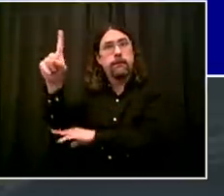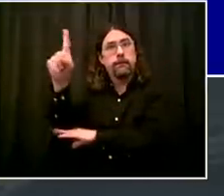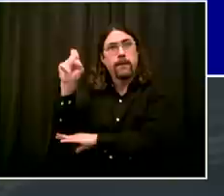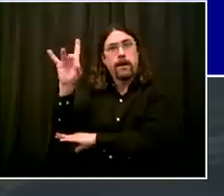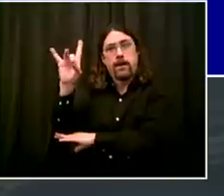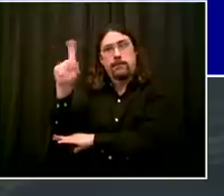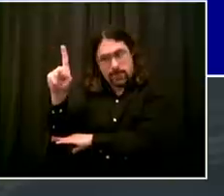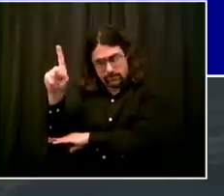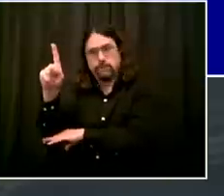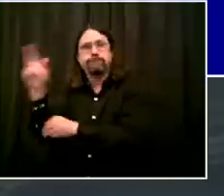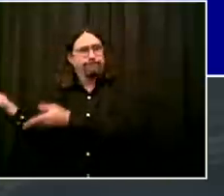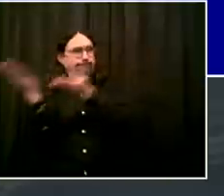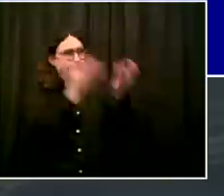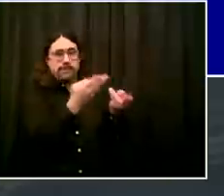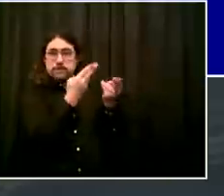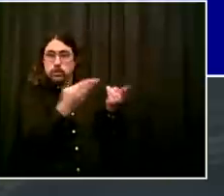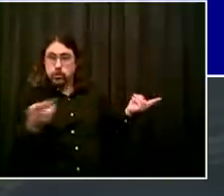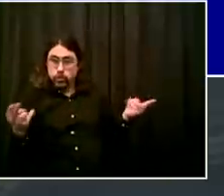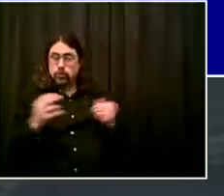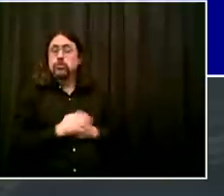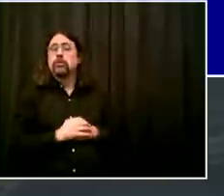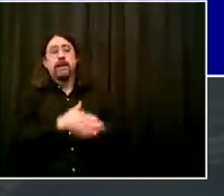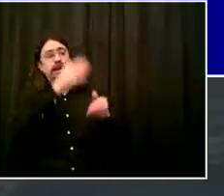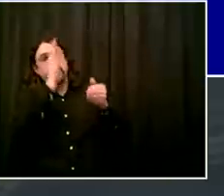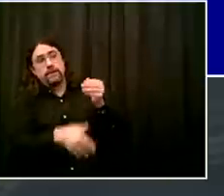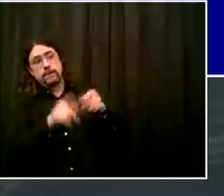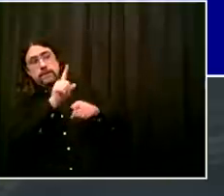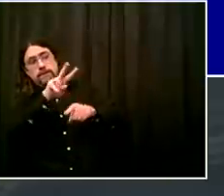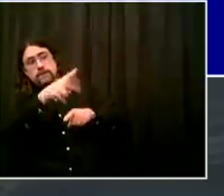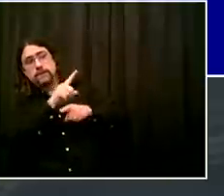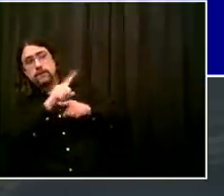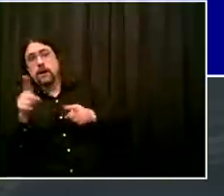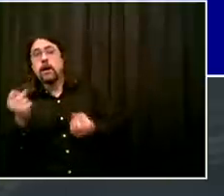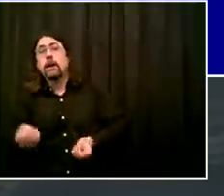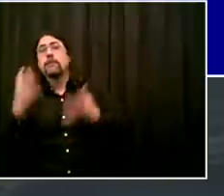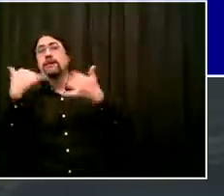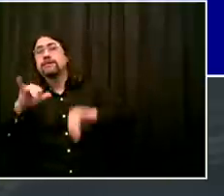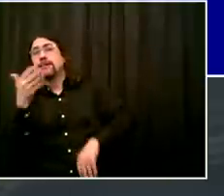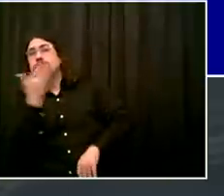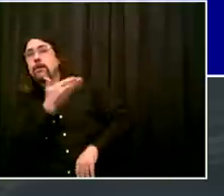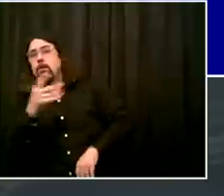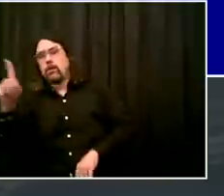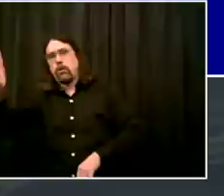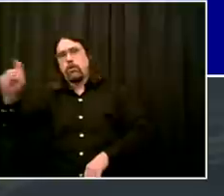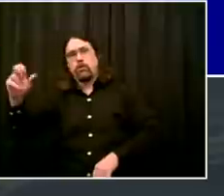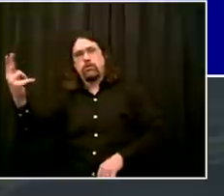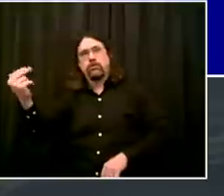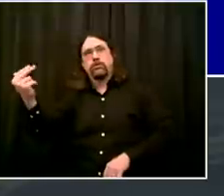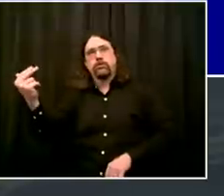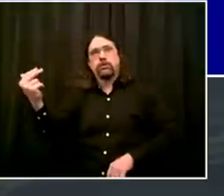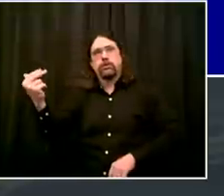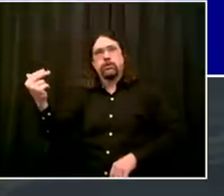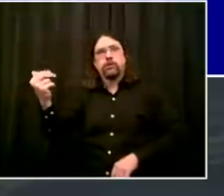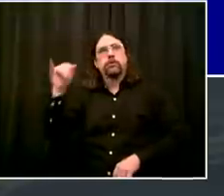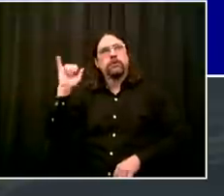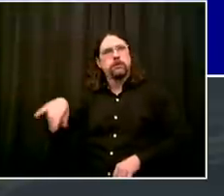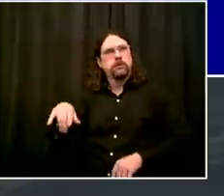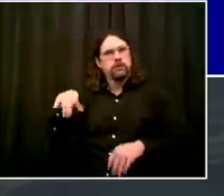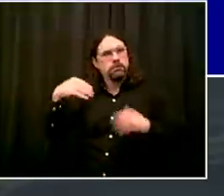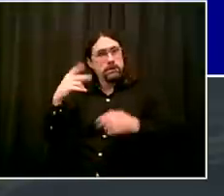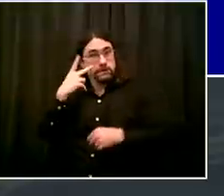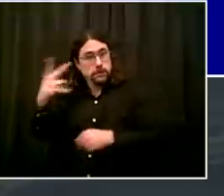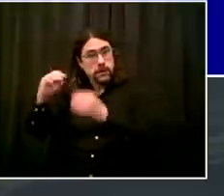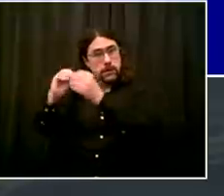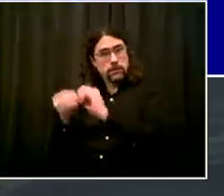So these numbers, they may seem to some like a small number in the context of New York City. But when you